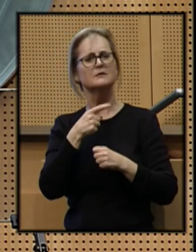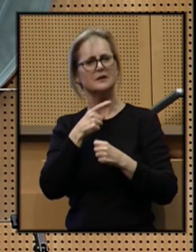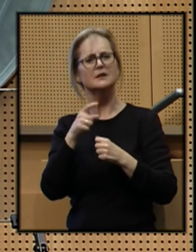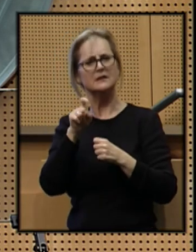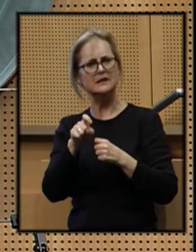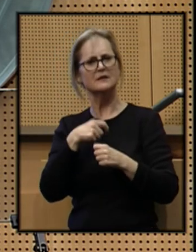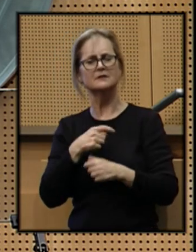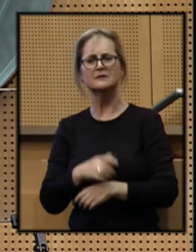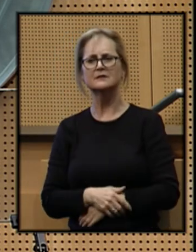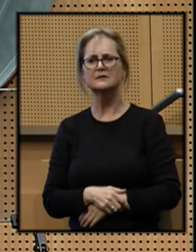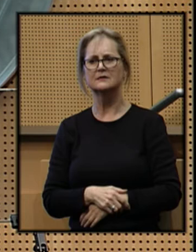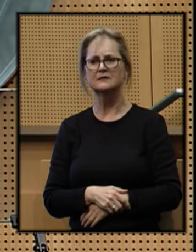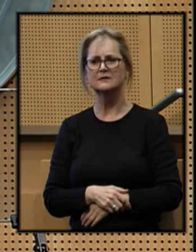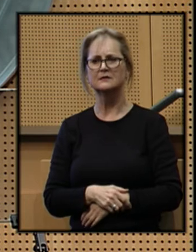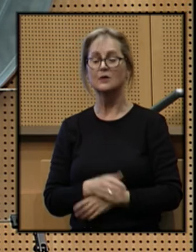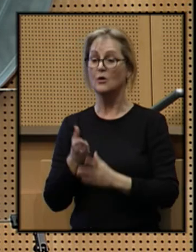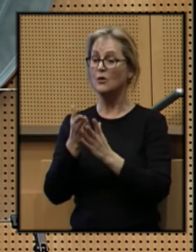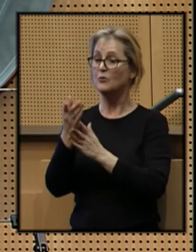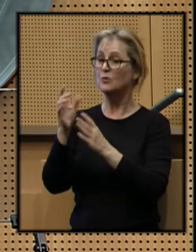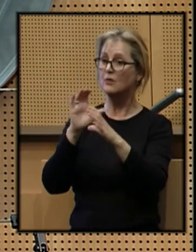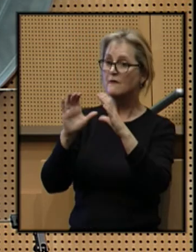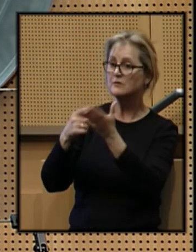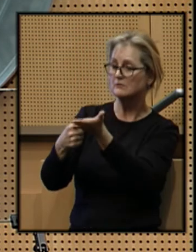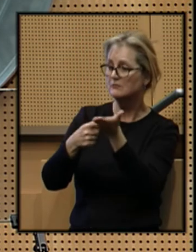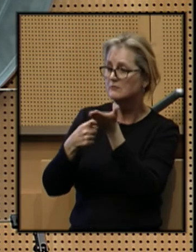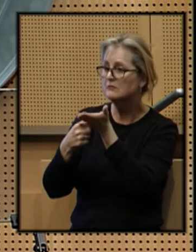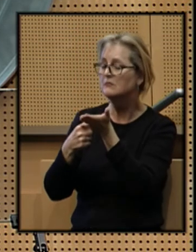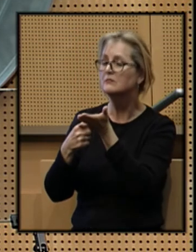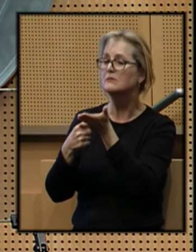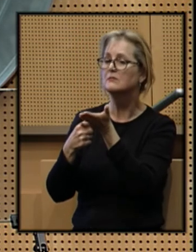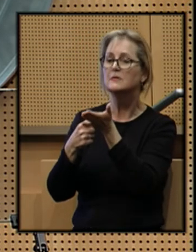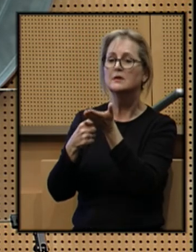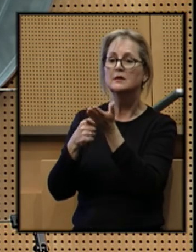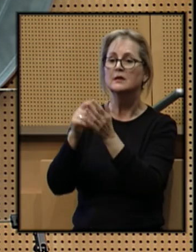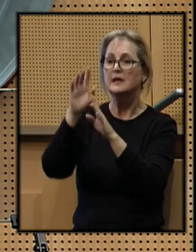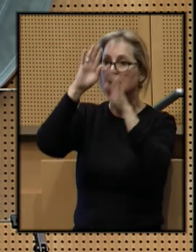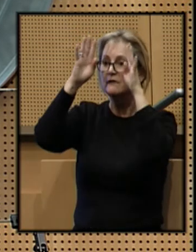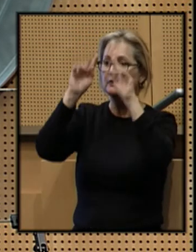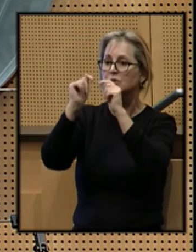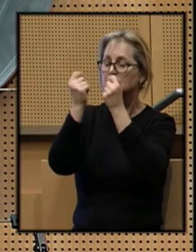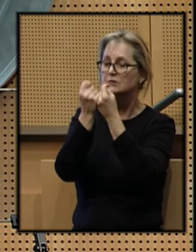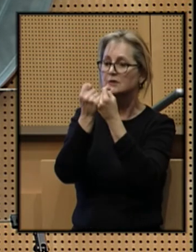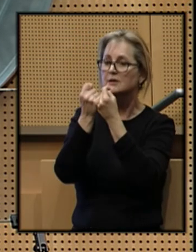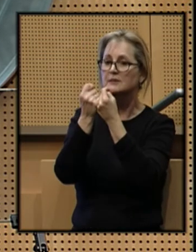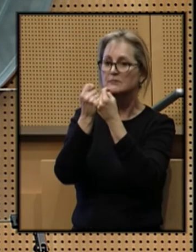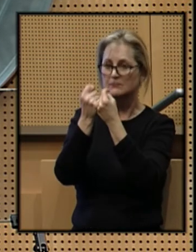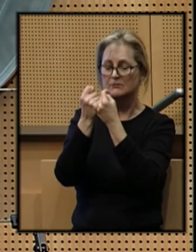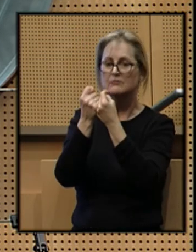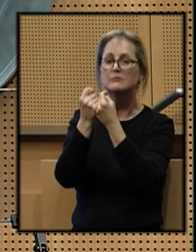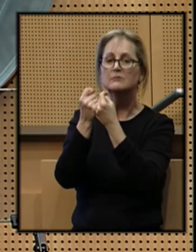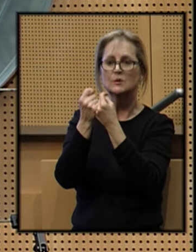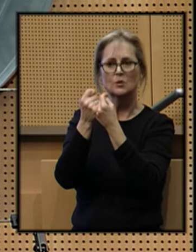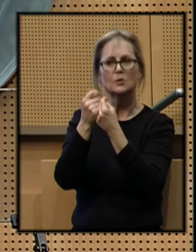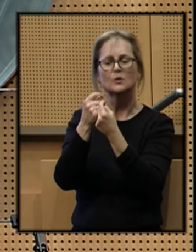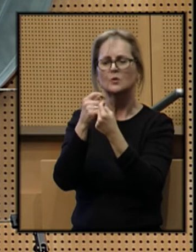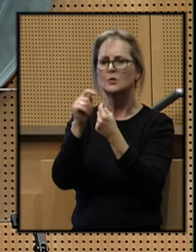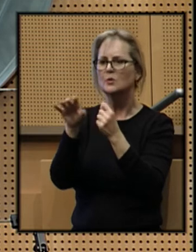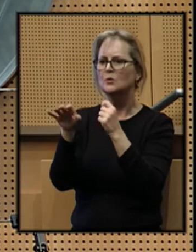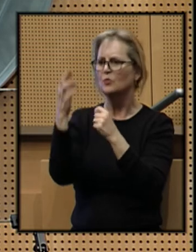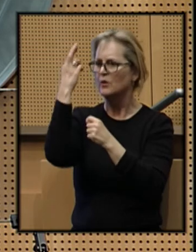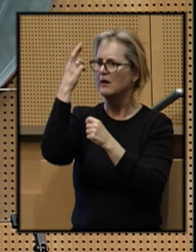need us. Through these conversations, the innovation team struck on a powerful truth.